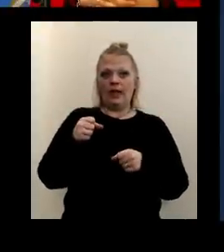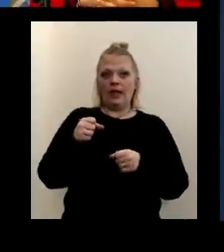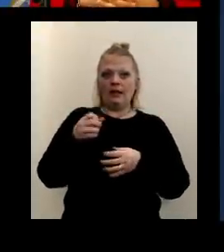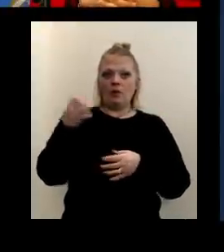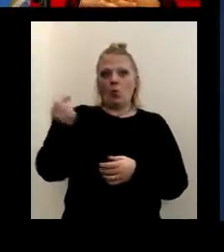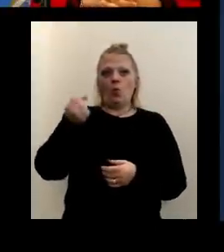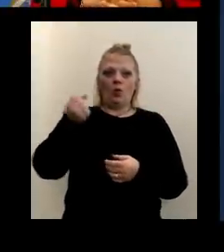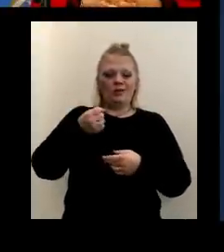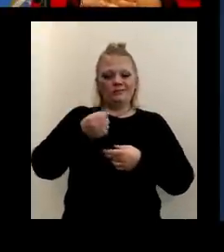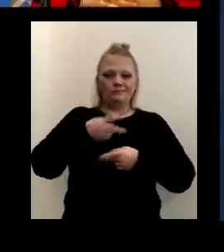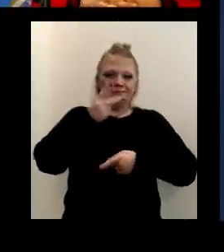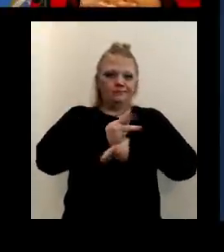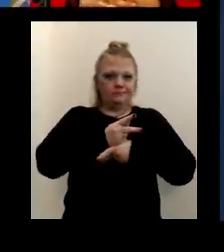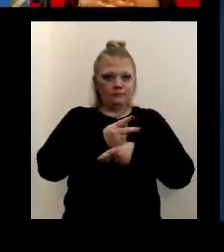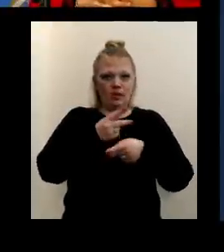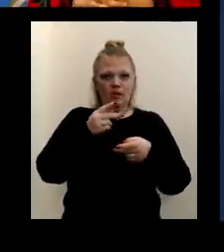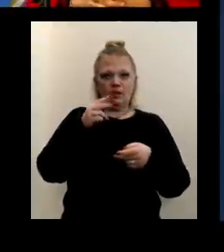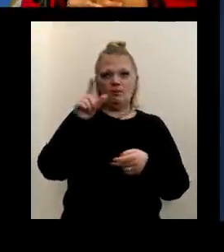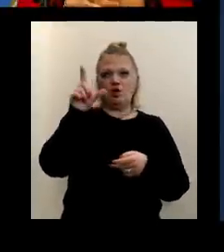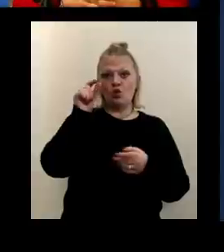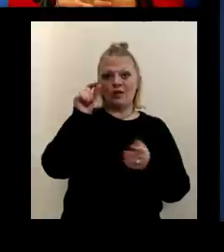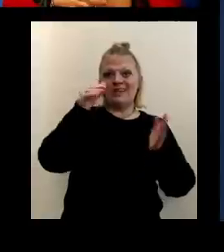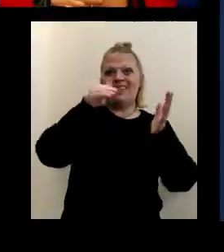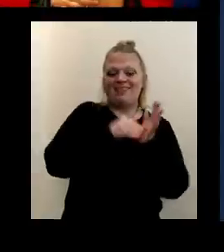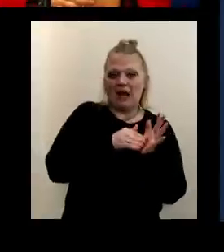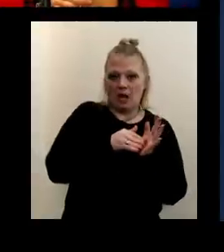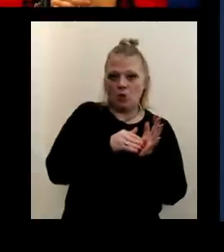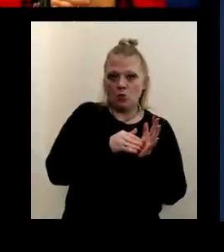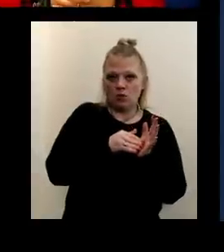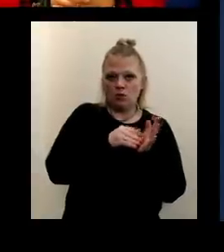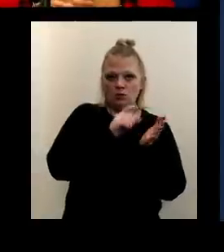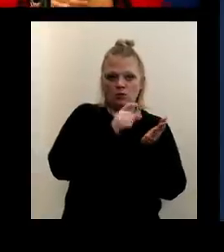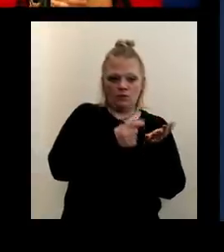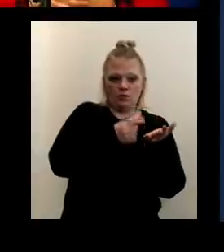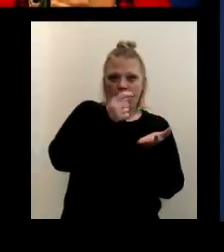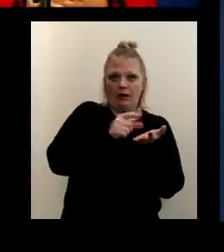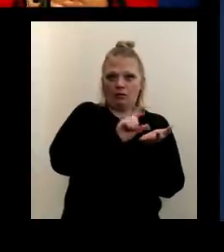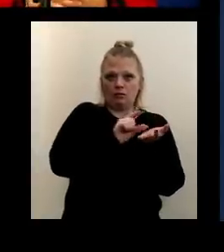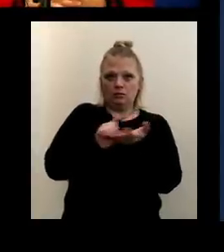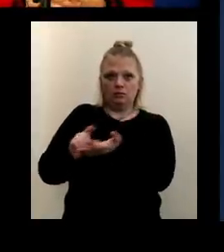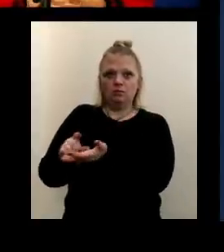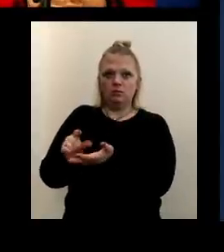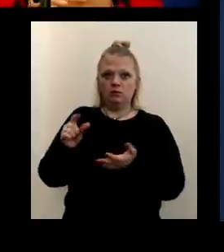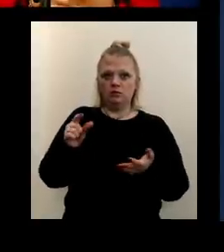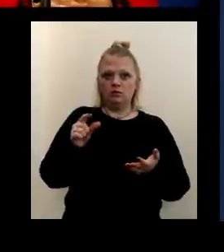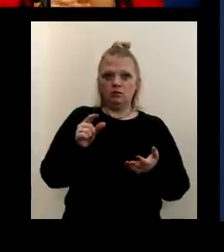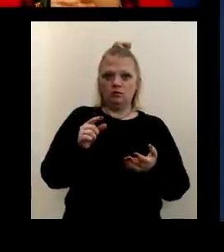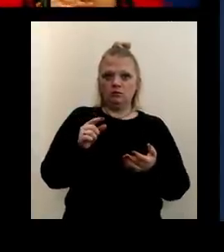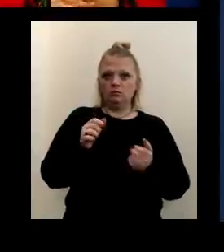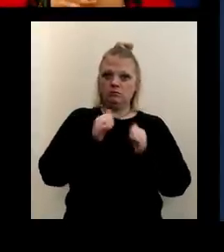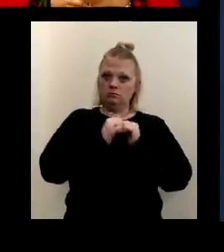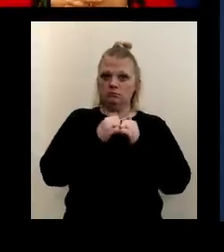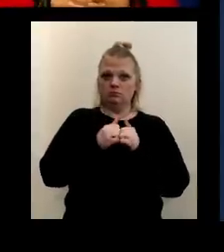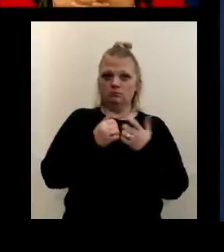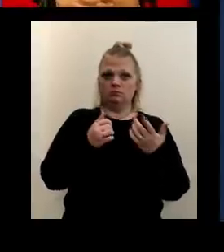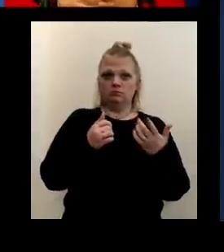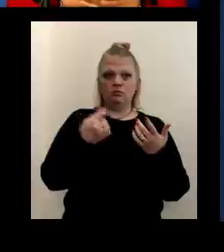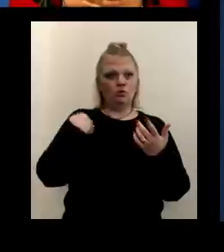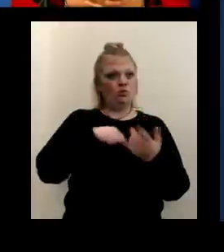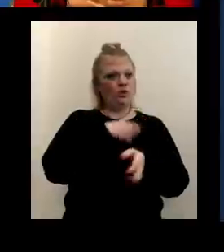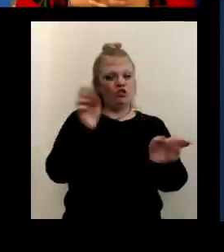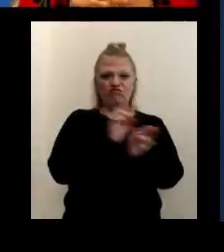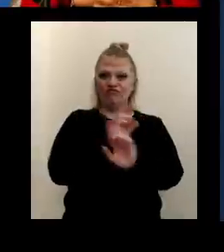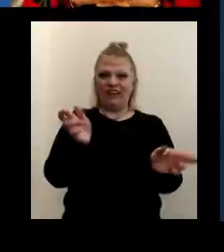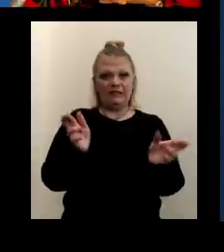20,000 doses of vaccine at a time. So we are ready to receive vaccine and we're also ready to immunize